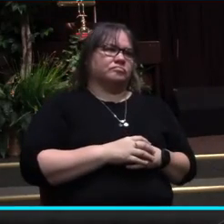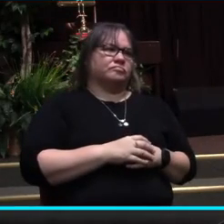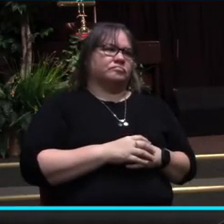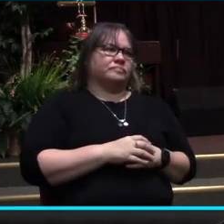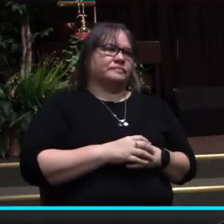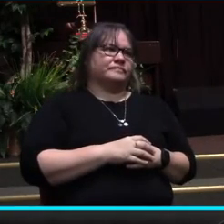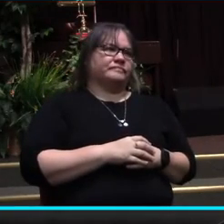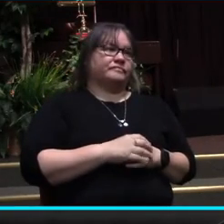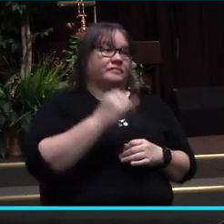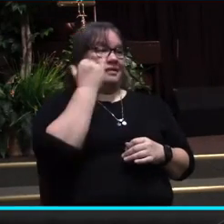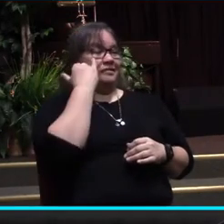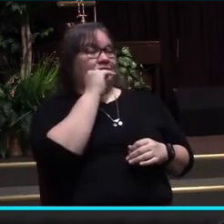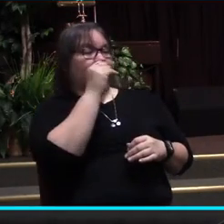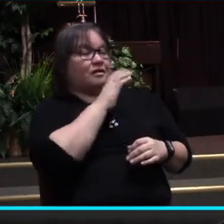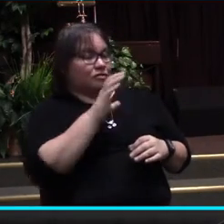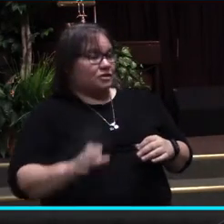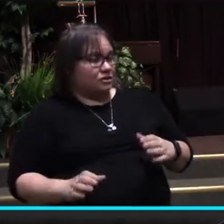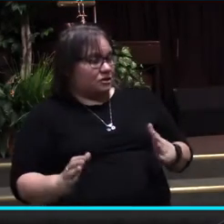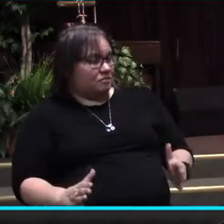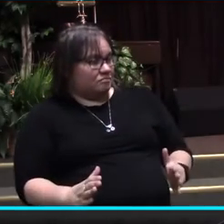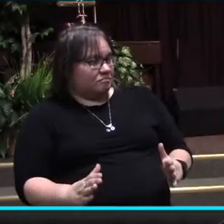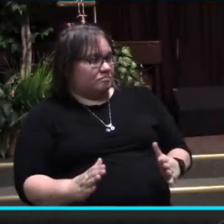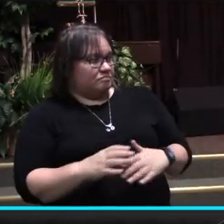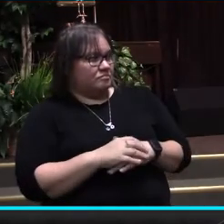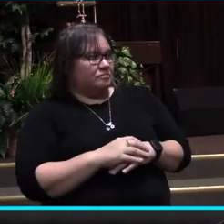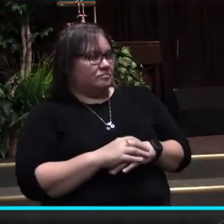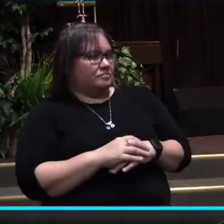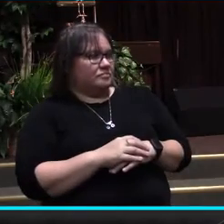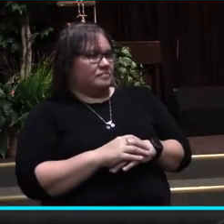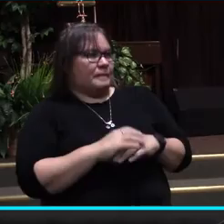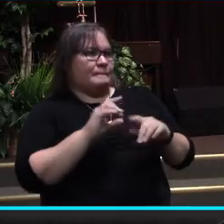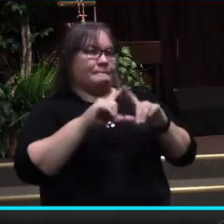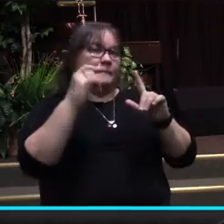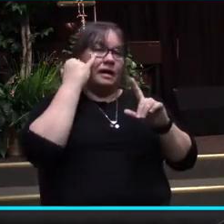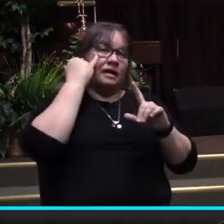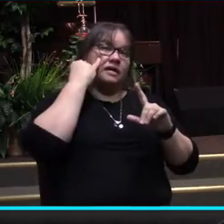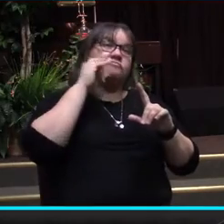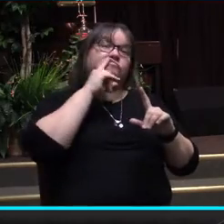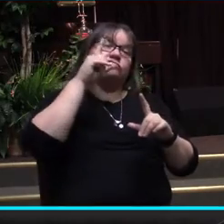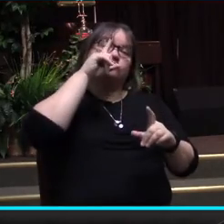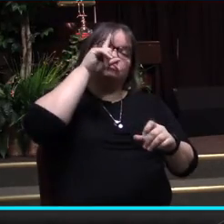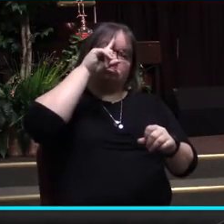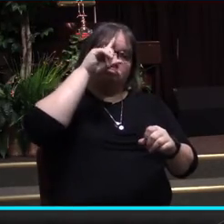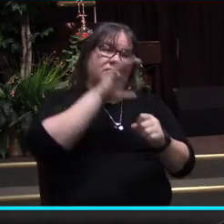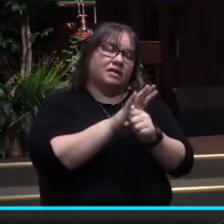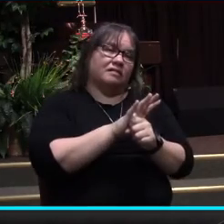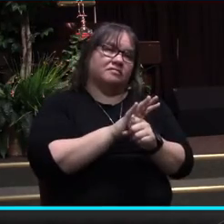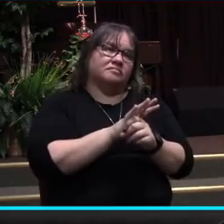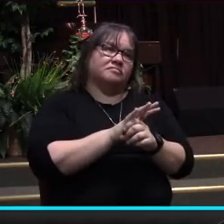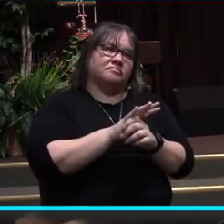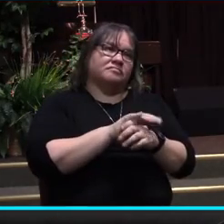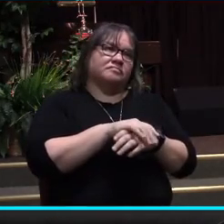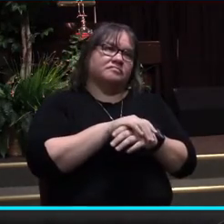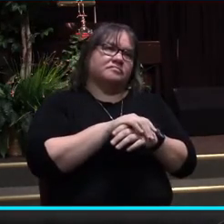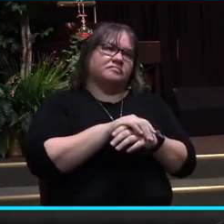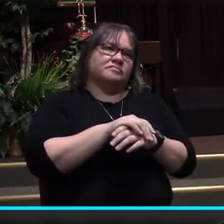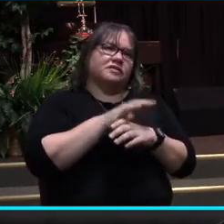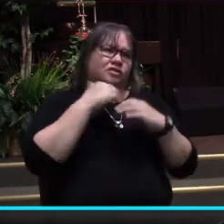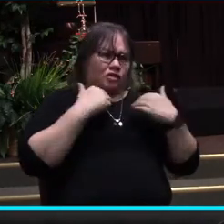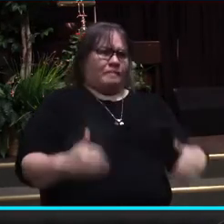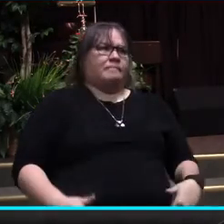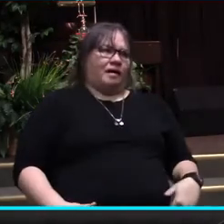If you're not a Christian, but if you are a believer, your body doubly